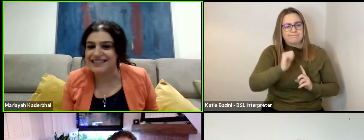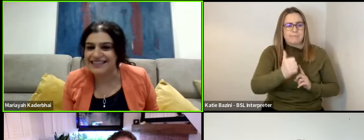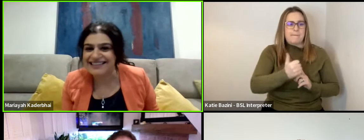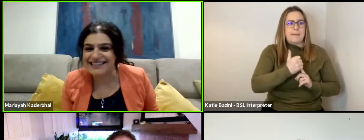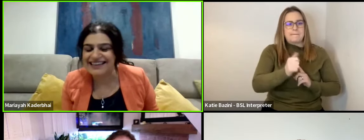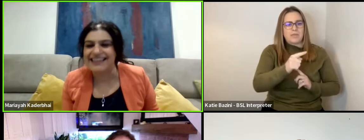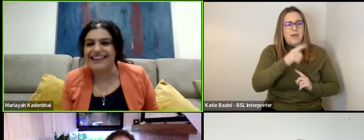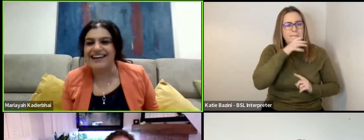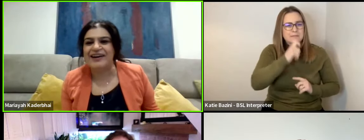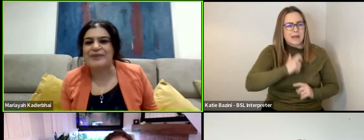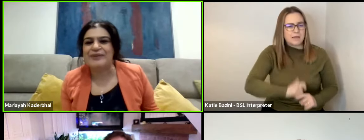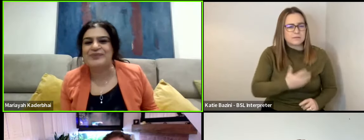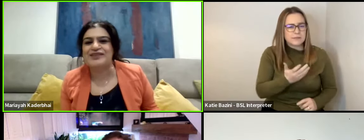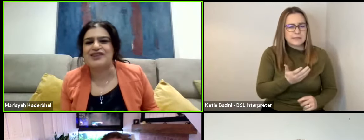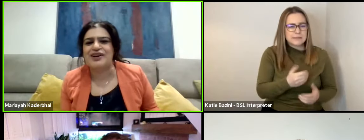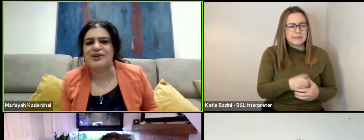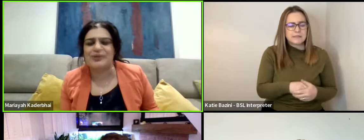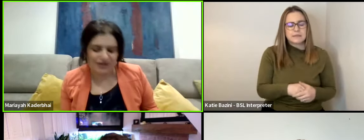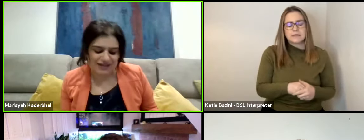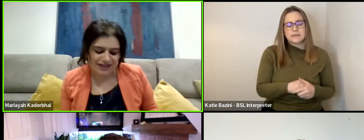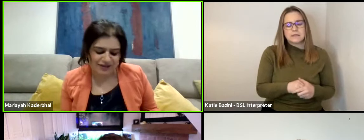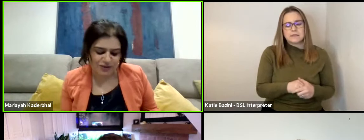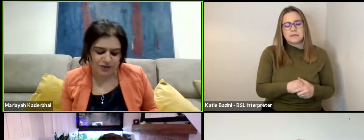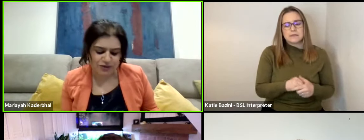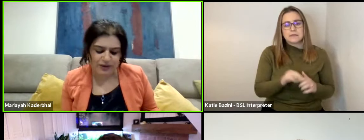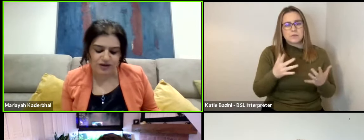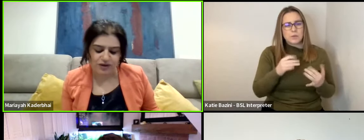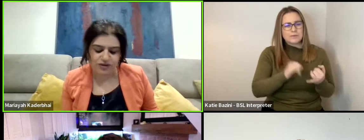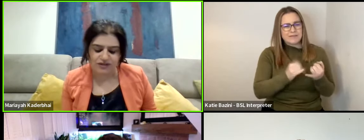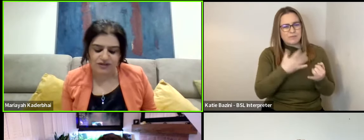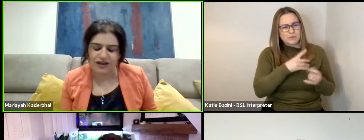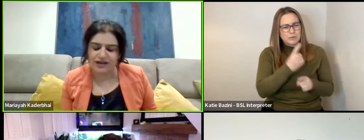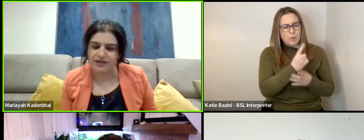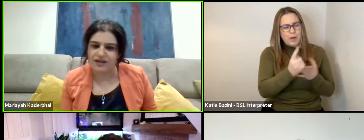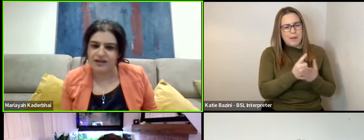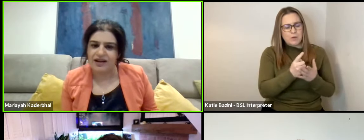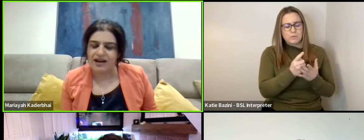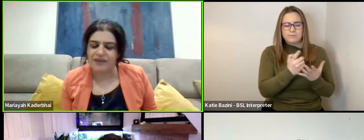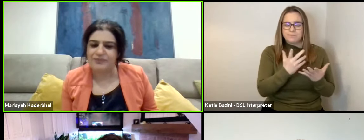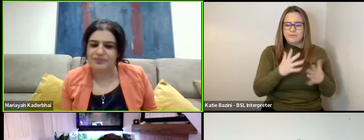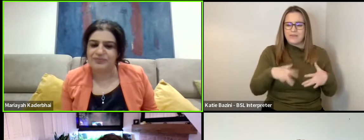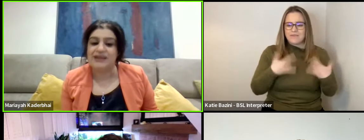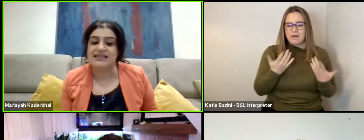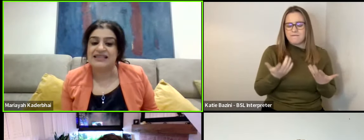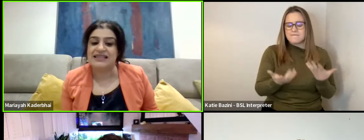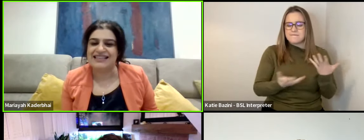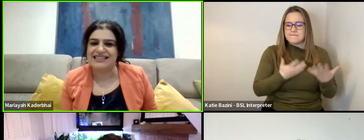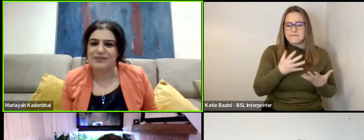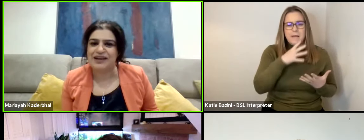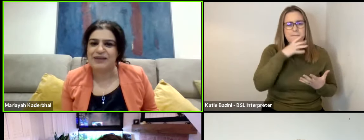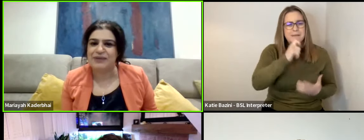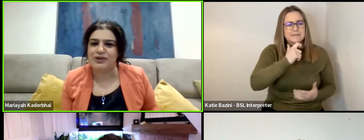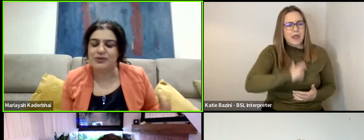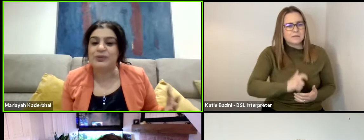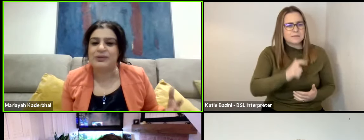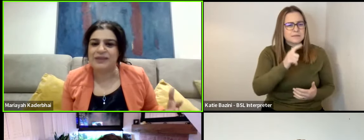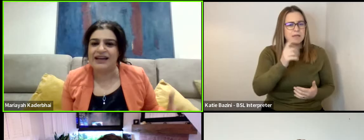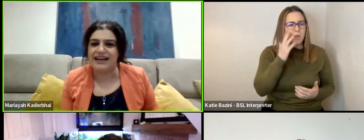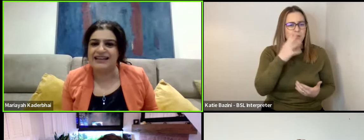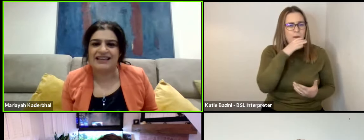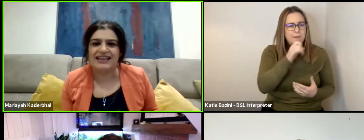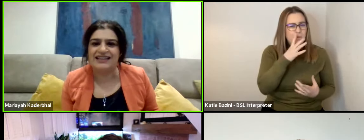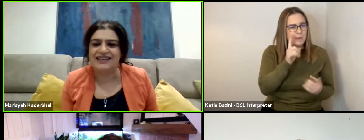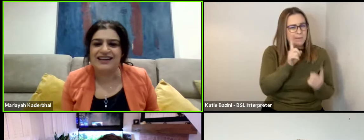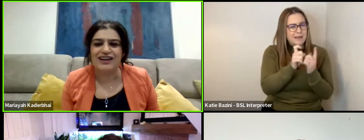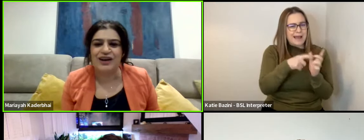on their masculinity. And so, Stephen, just want to talk about the notion of kind of masculinity and being a man. we